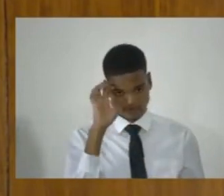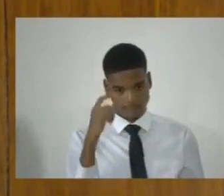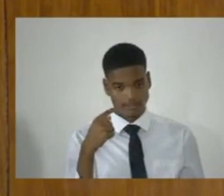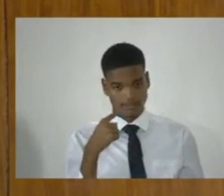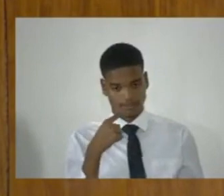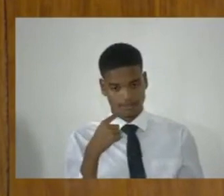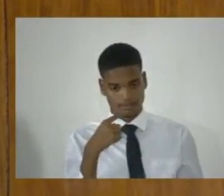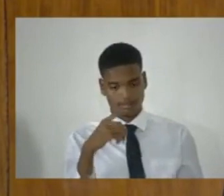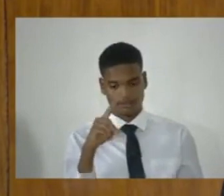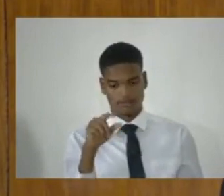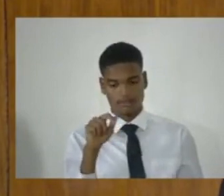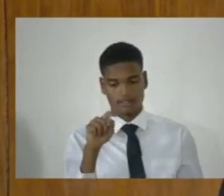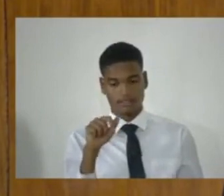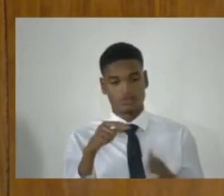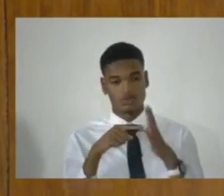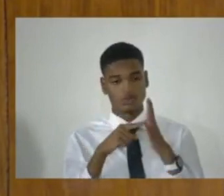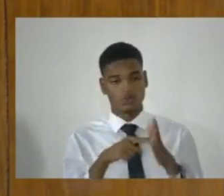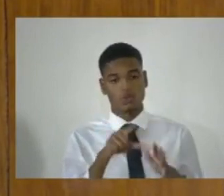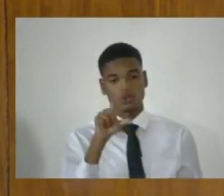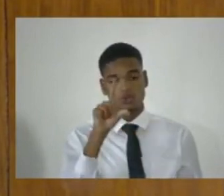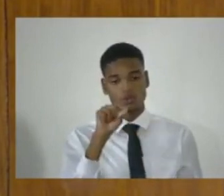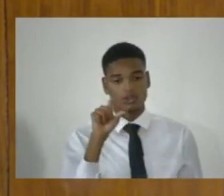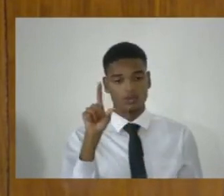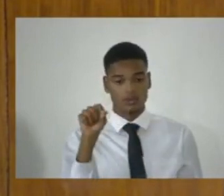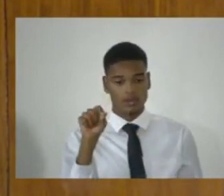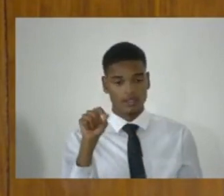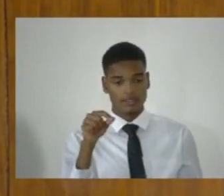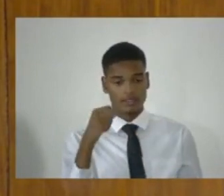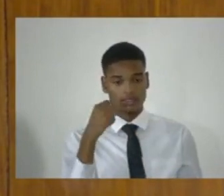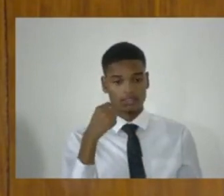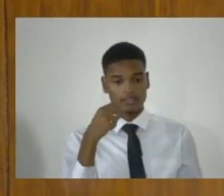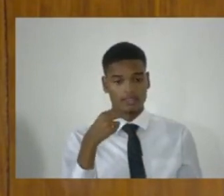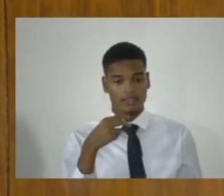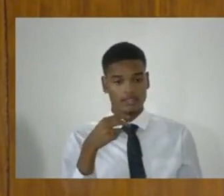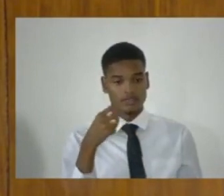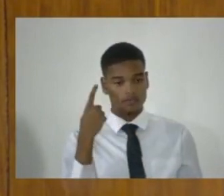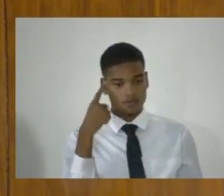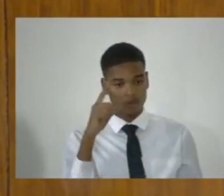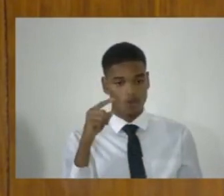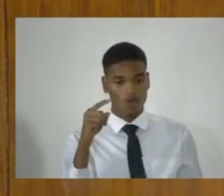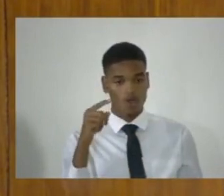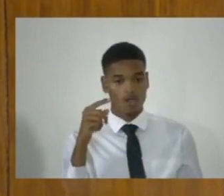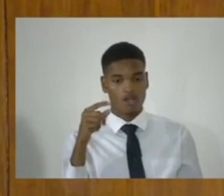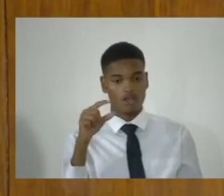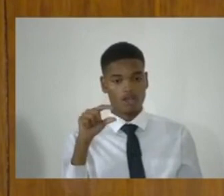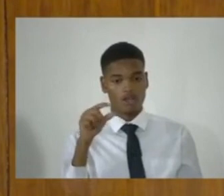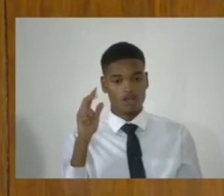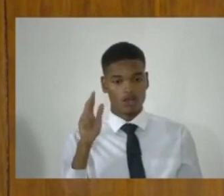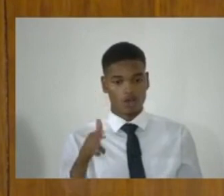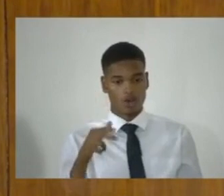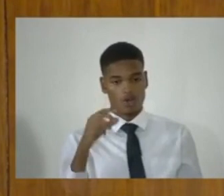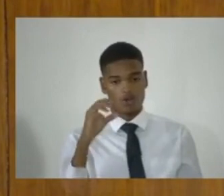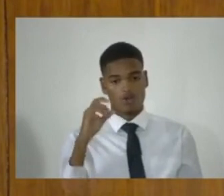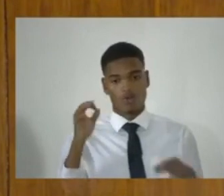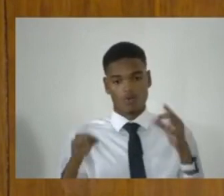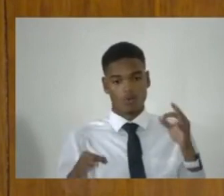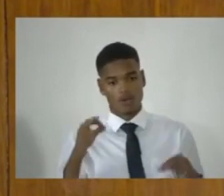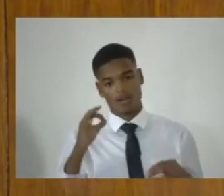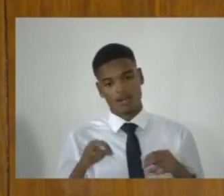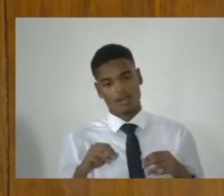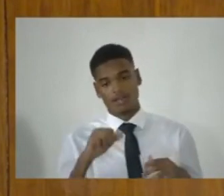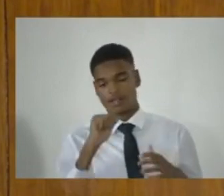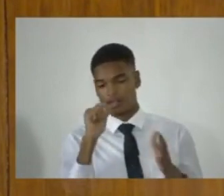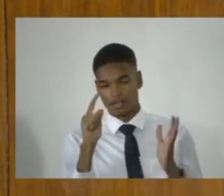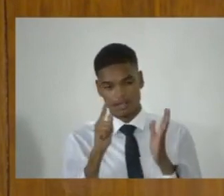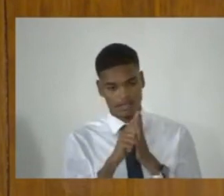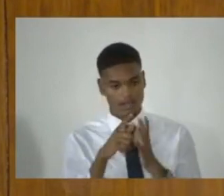data show that in 2020, in the high court division of the gun court, illegal possession of firearm and